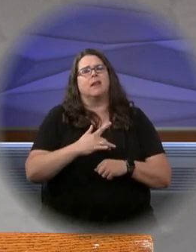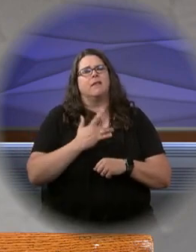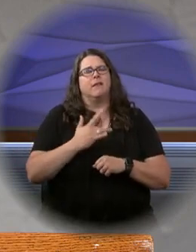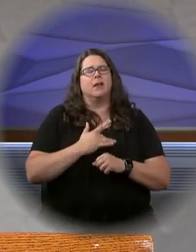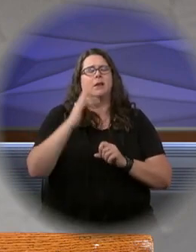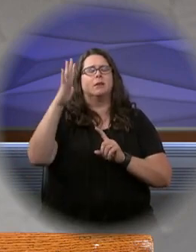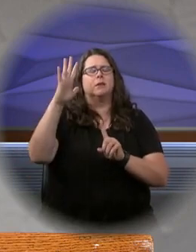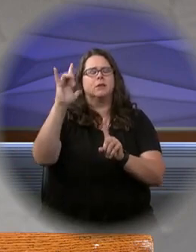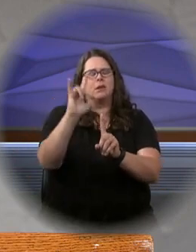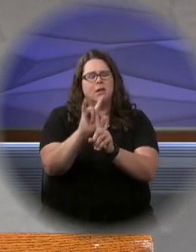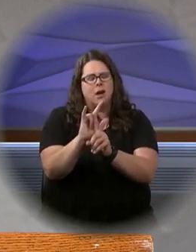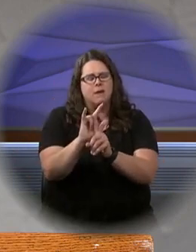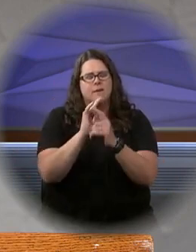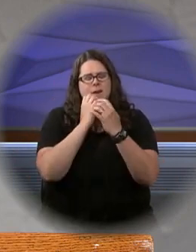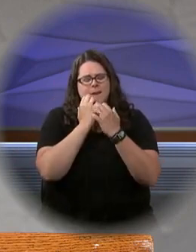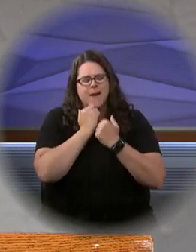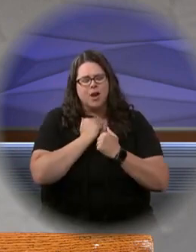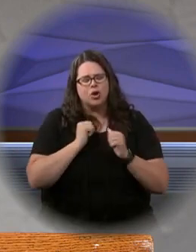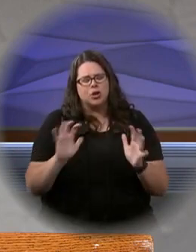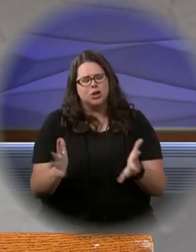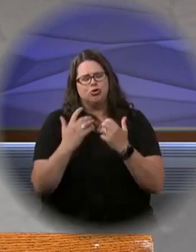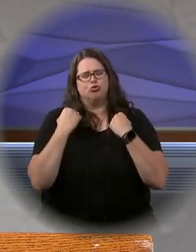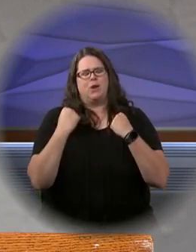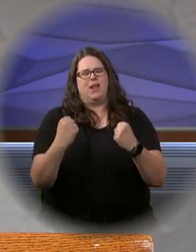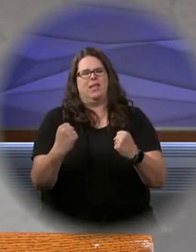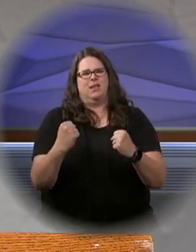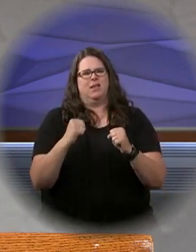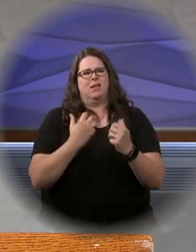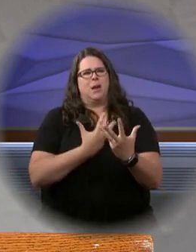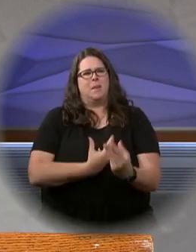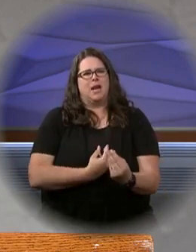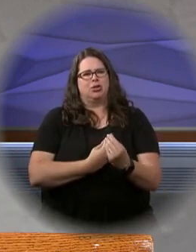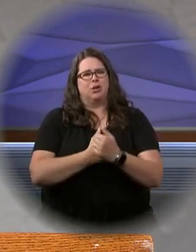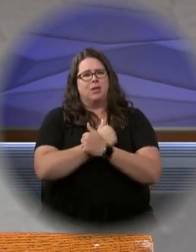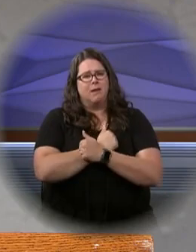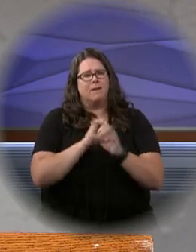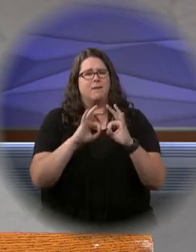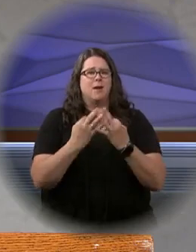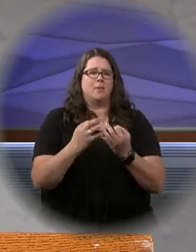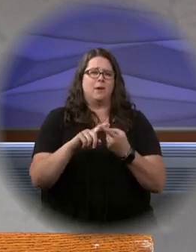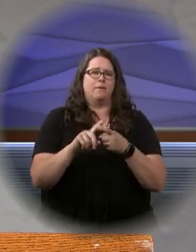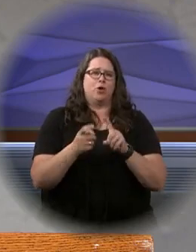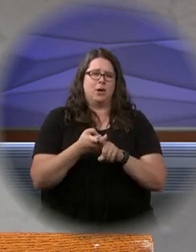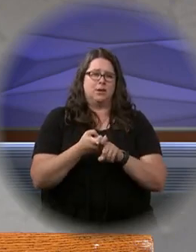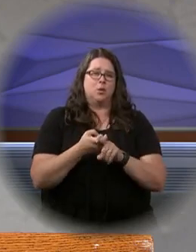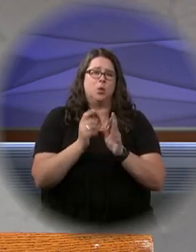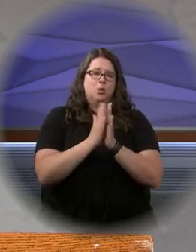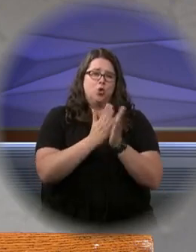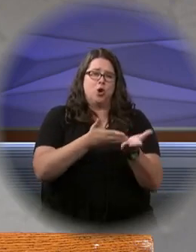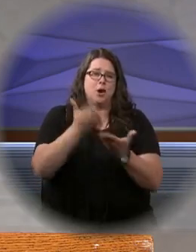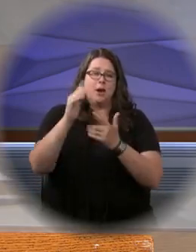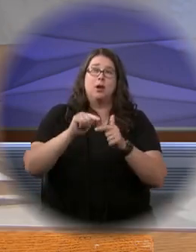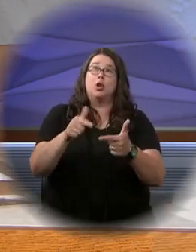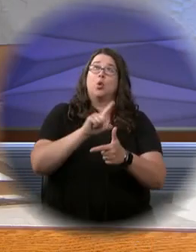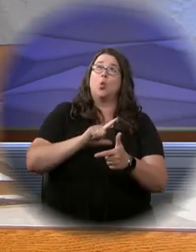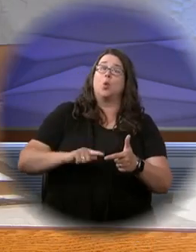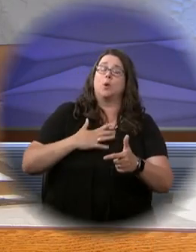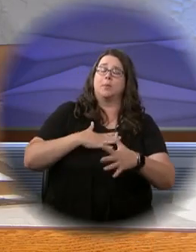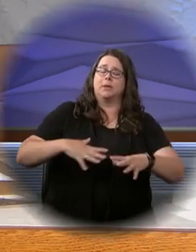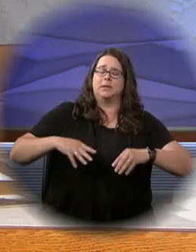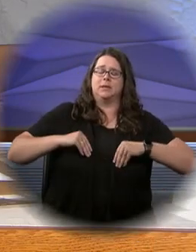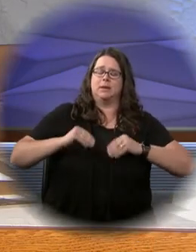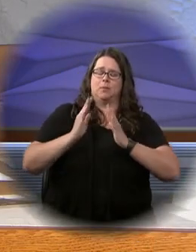the Lord's love, care, and strength from the compassionate love of family and friends. We pray to the Lord.